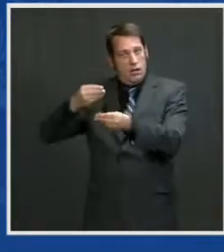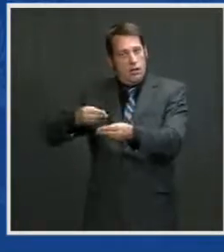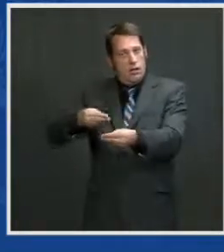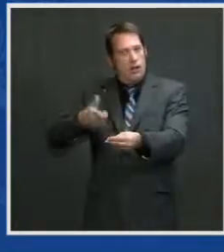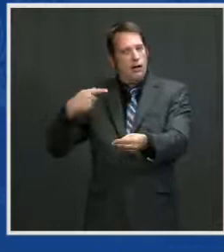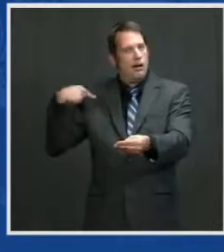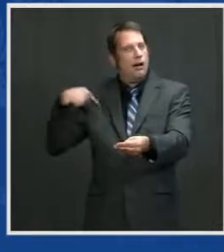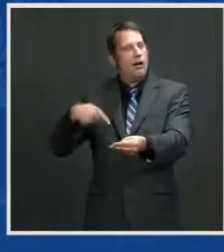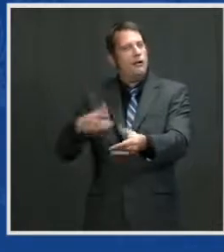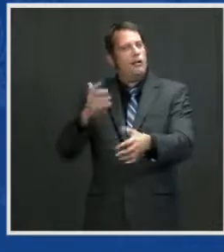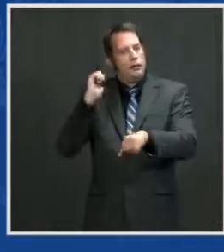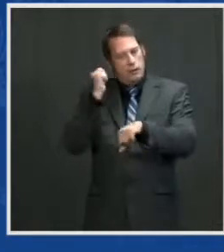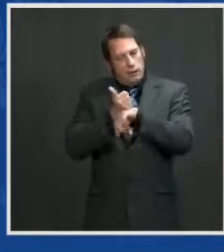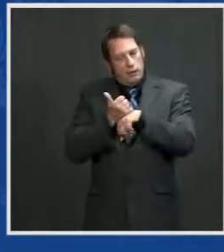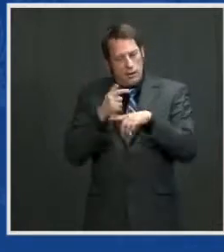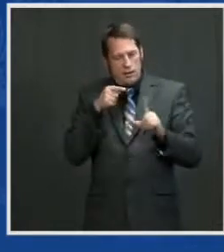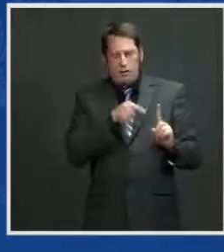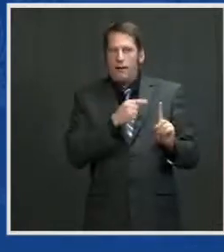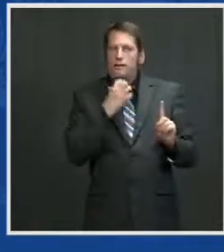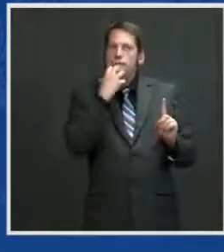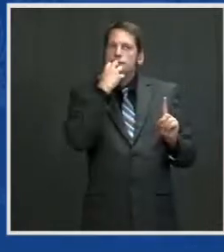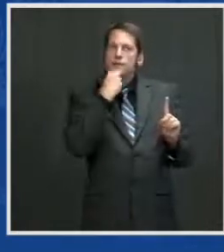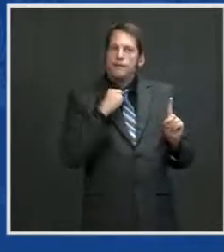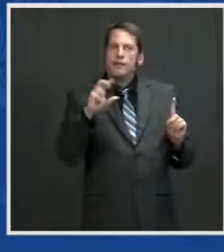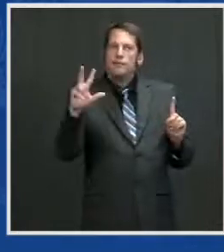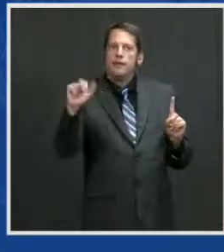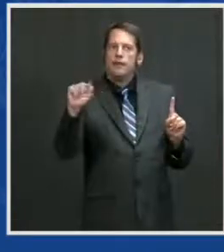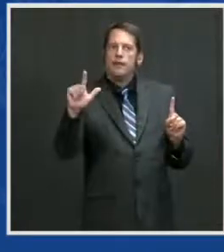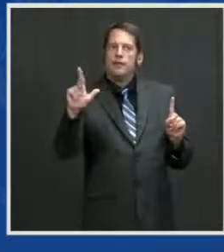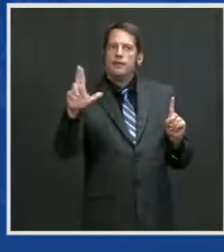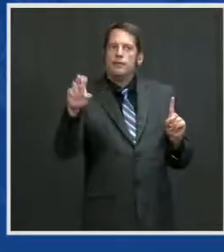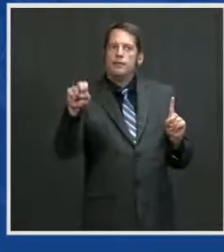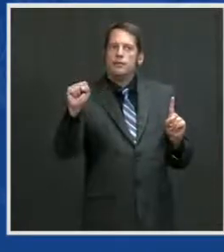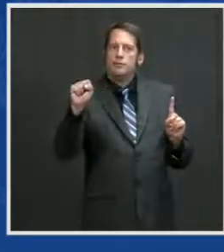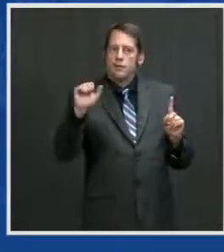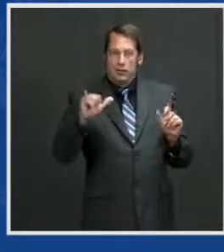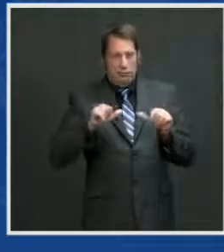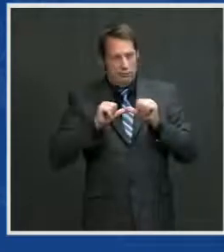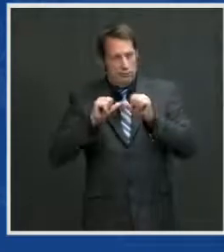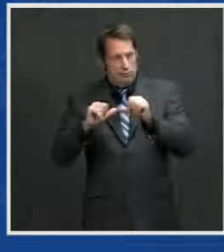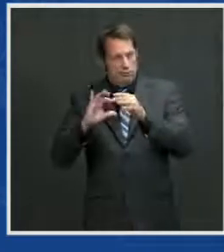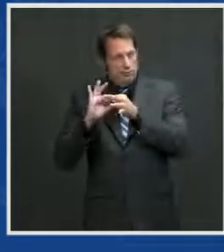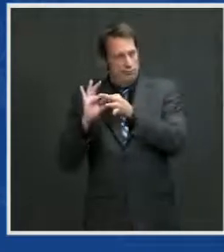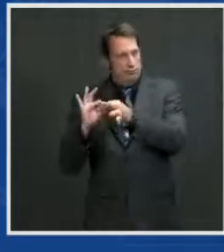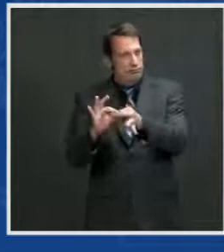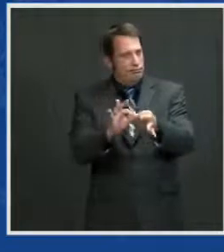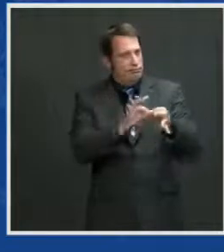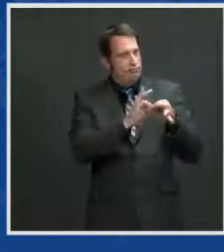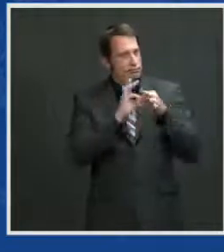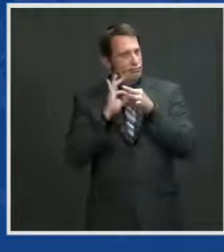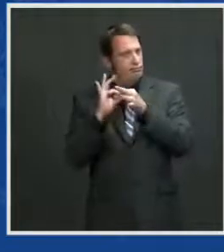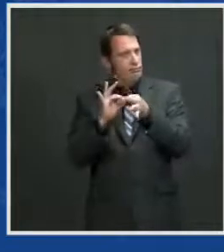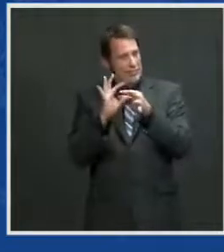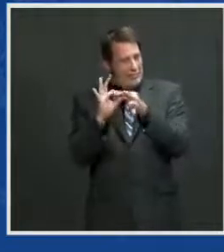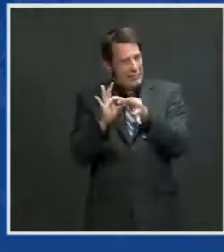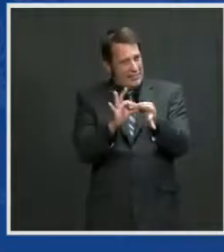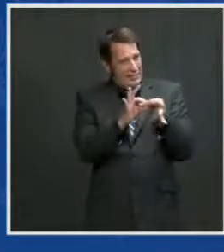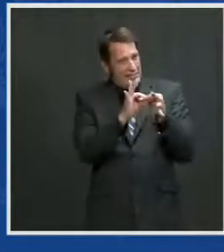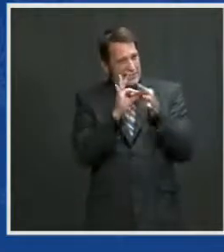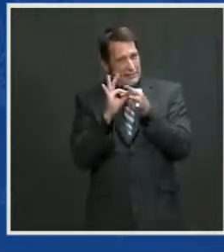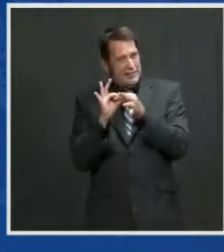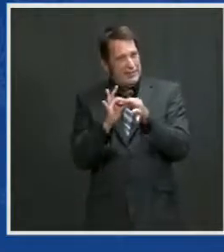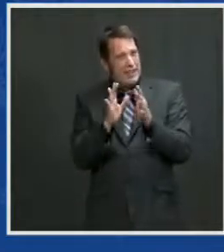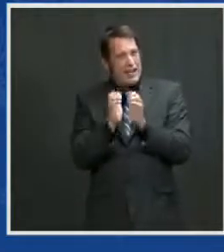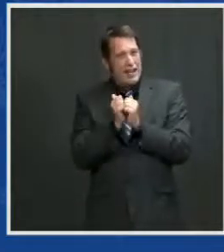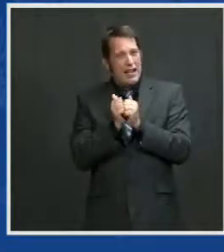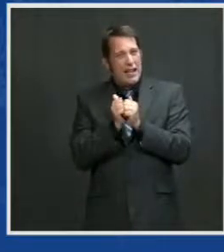the connections and camaraderie between our troops, this community of American citizens stationed